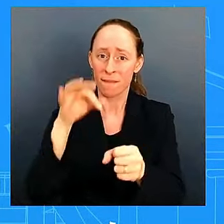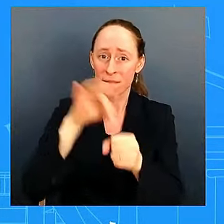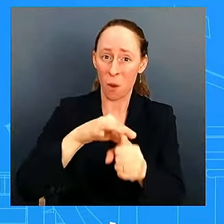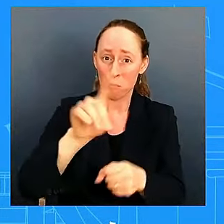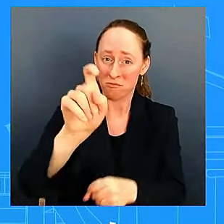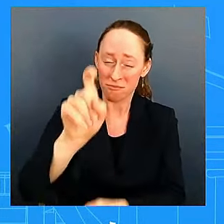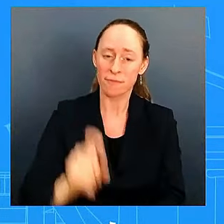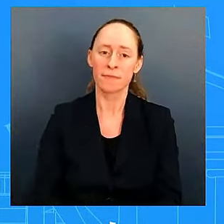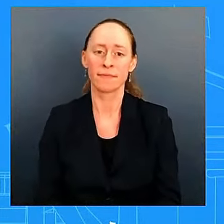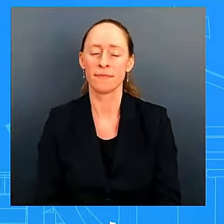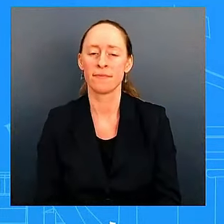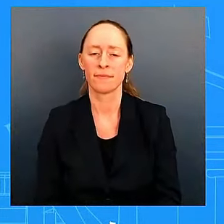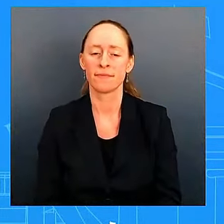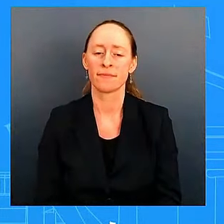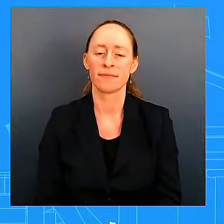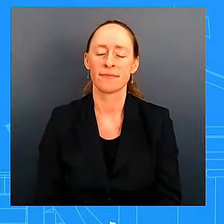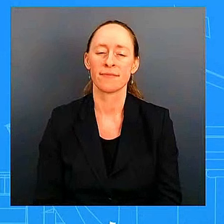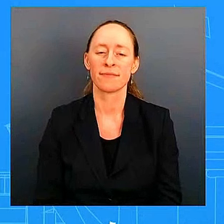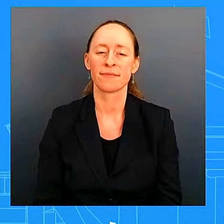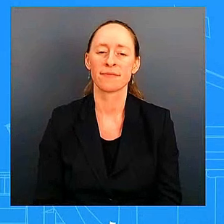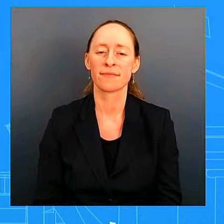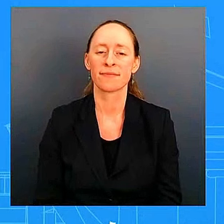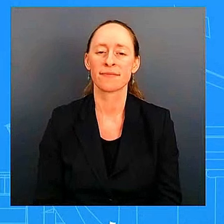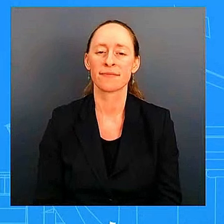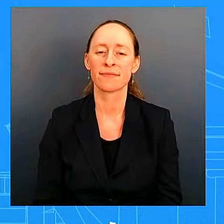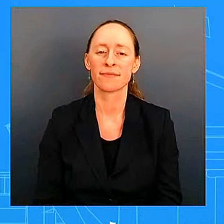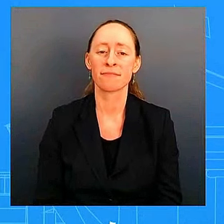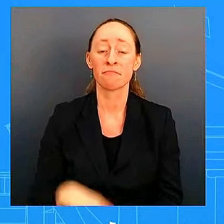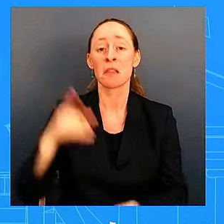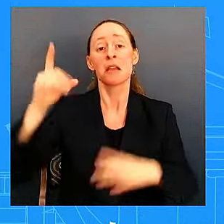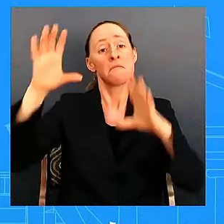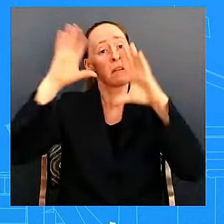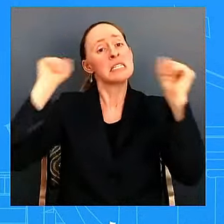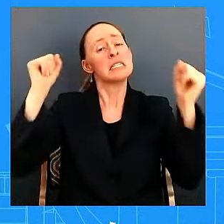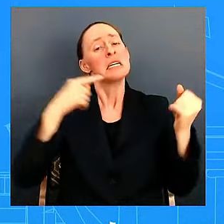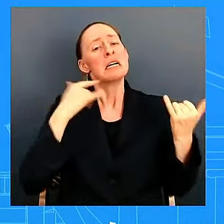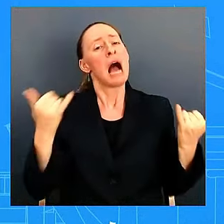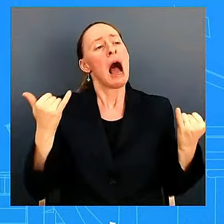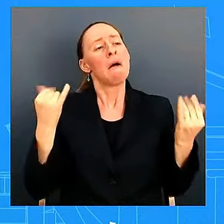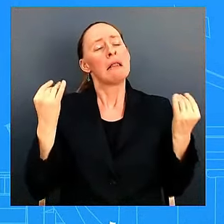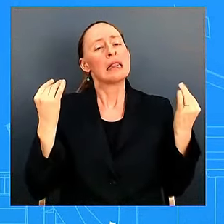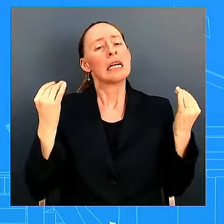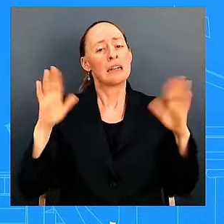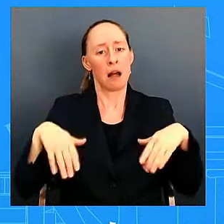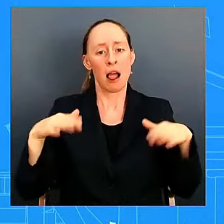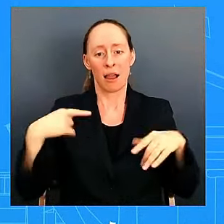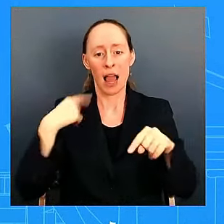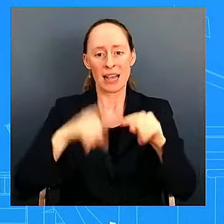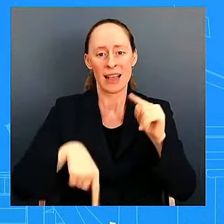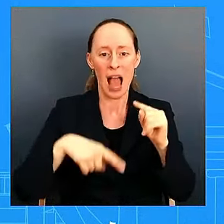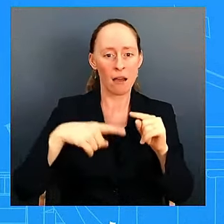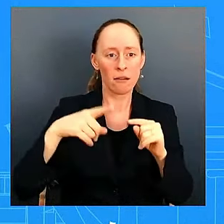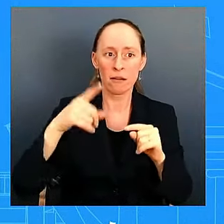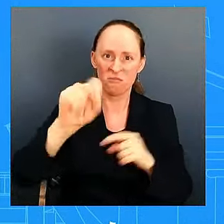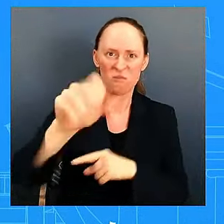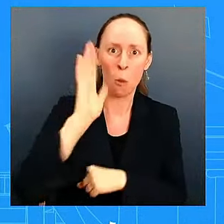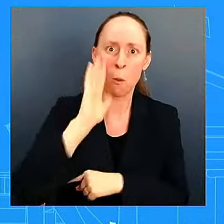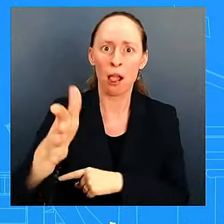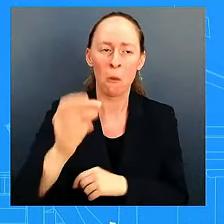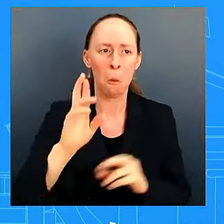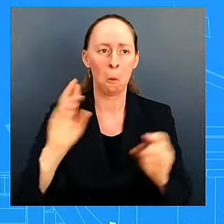considering i just don't have anything i'm not going to get too much into hypotheticals yep urgency of this when would we expect to know